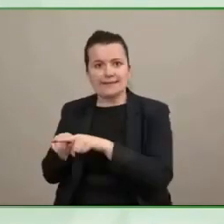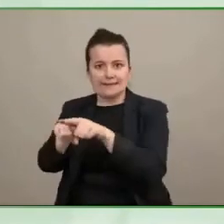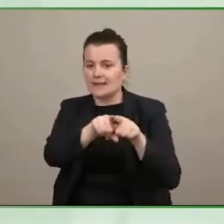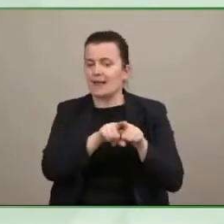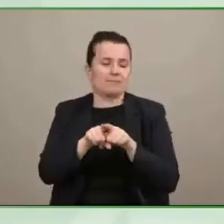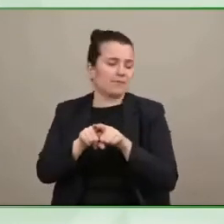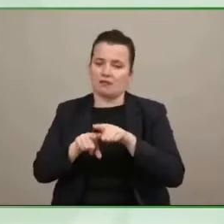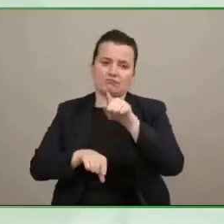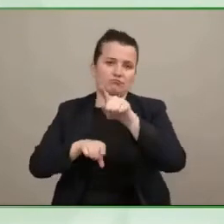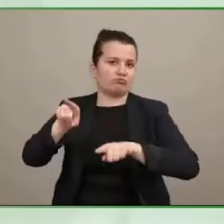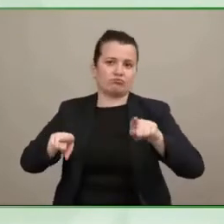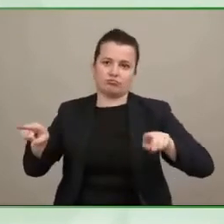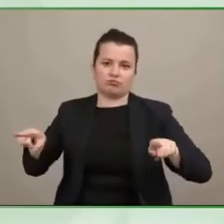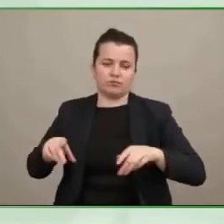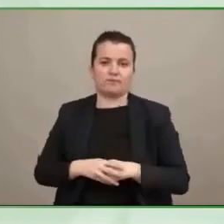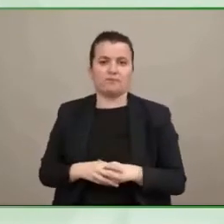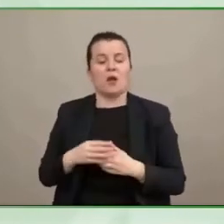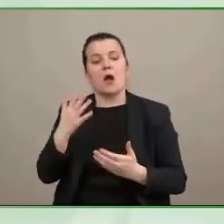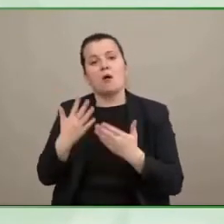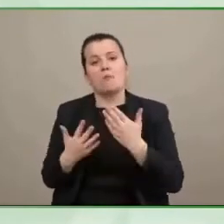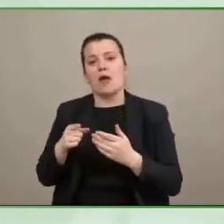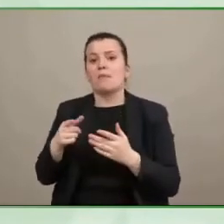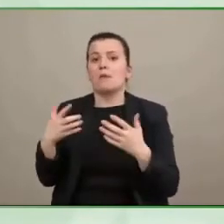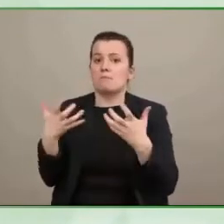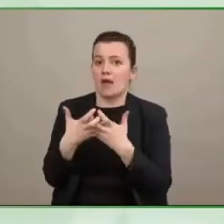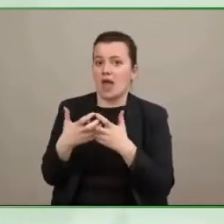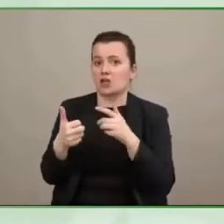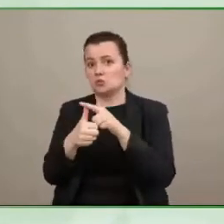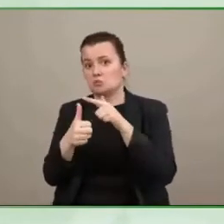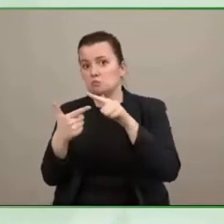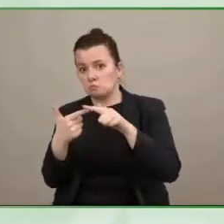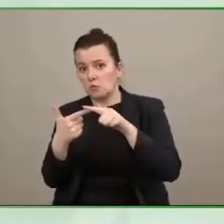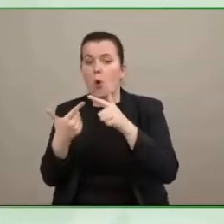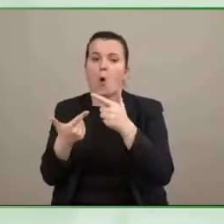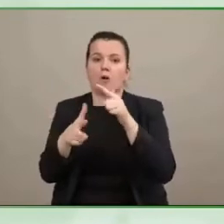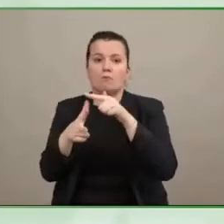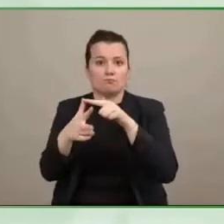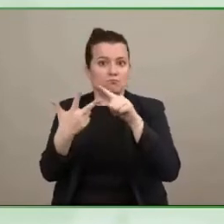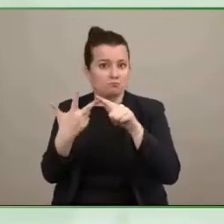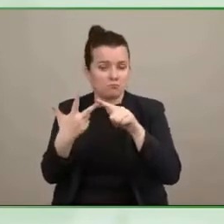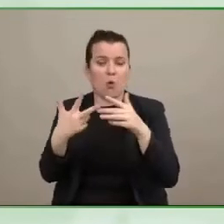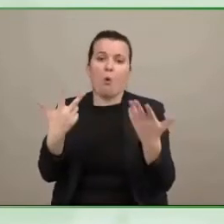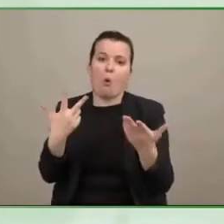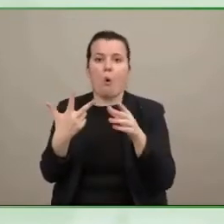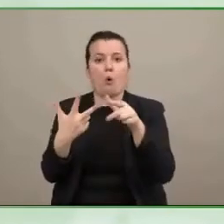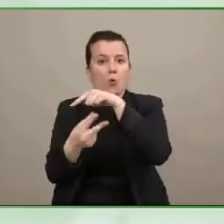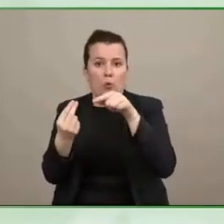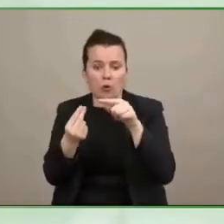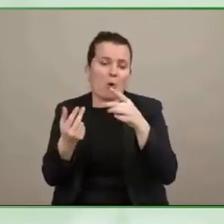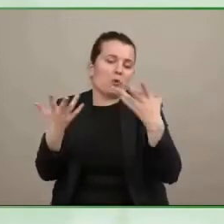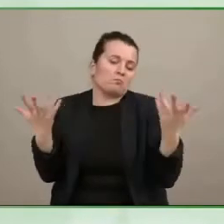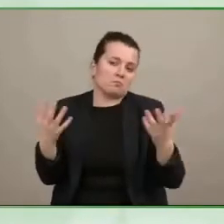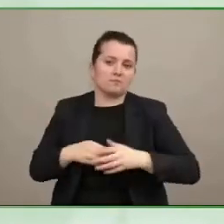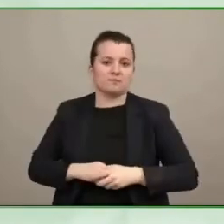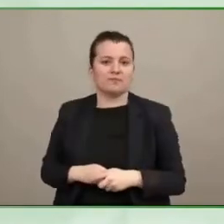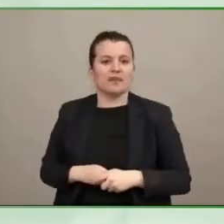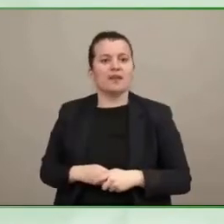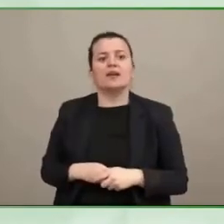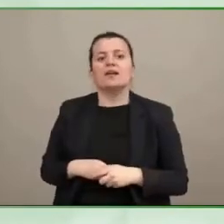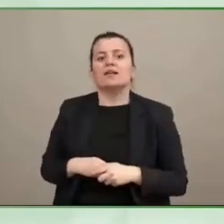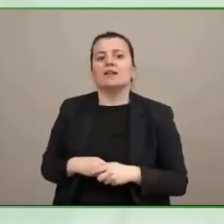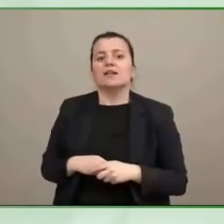janice you're an activist a quite experienced one but what is the essence of working together why is it so important